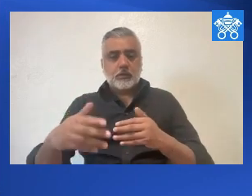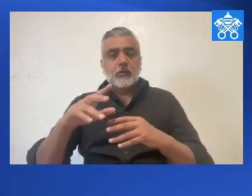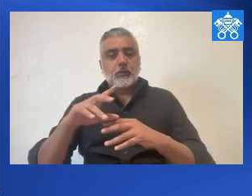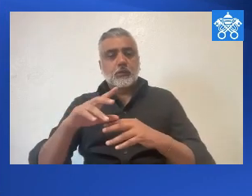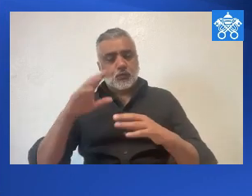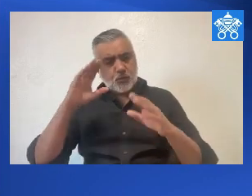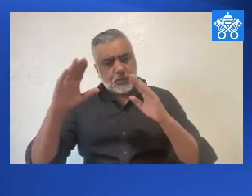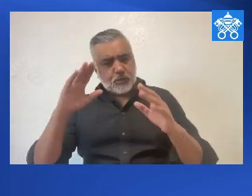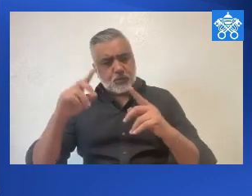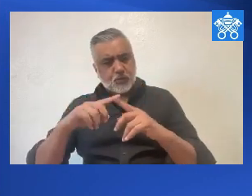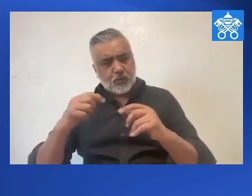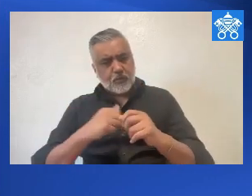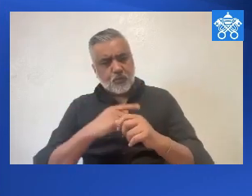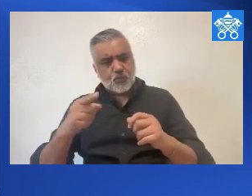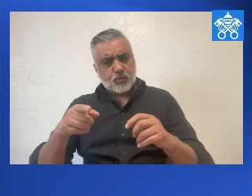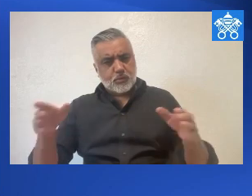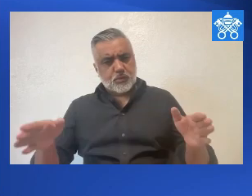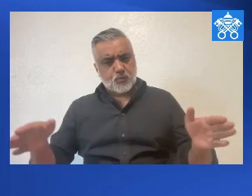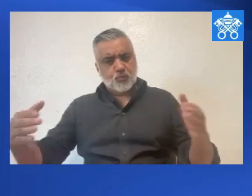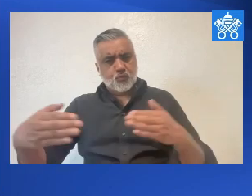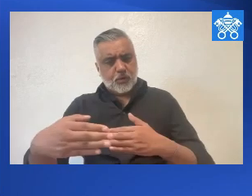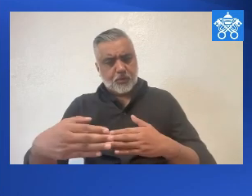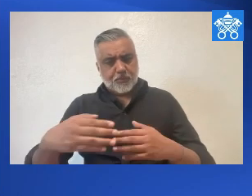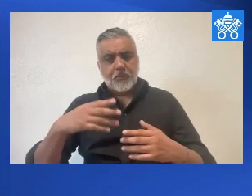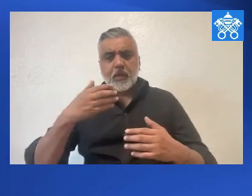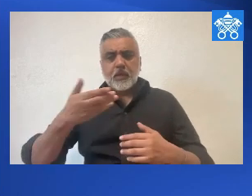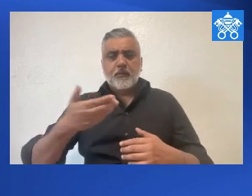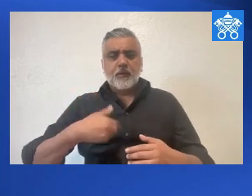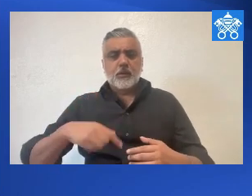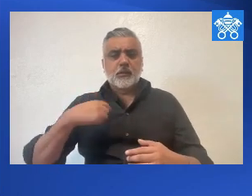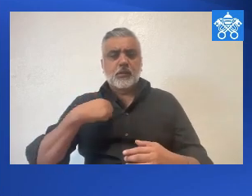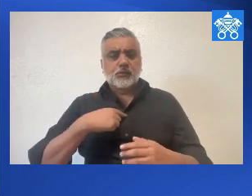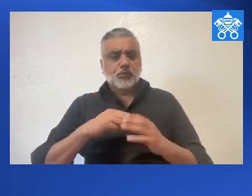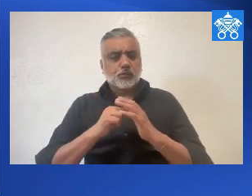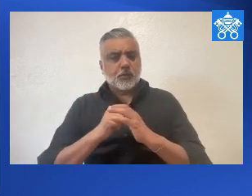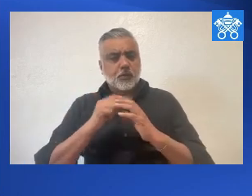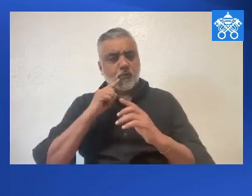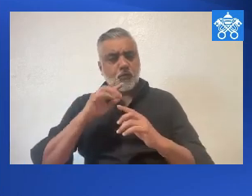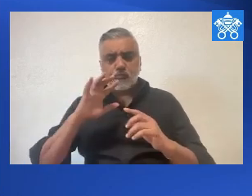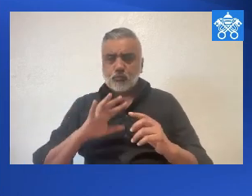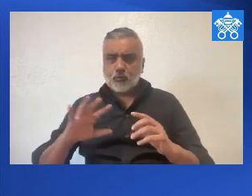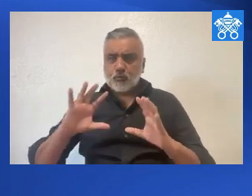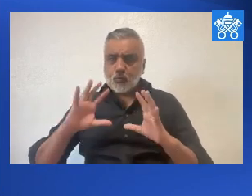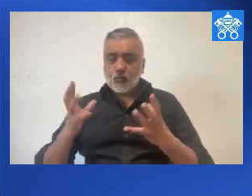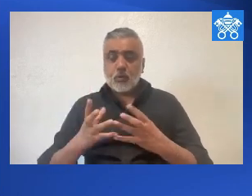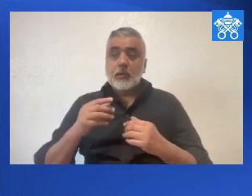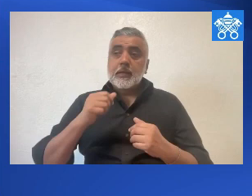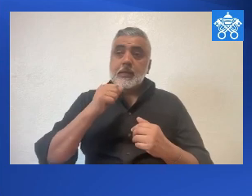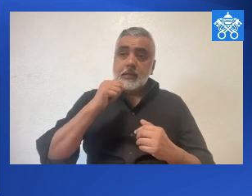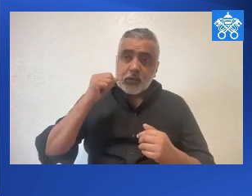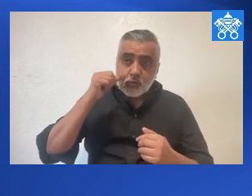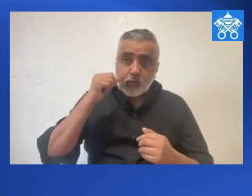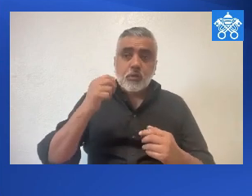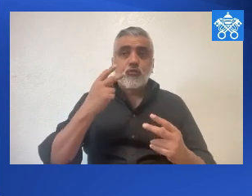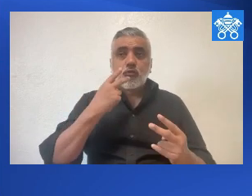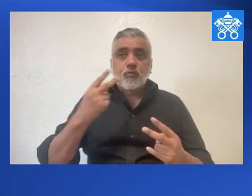Following that, he traditionally offers greetings to all those in the square and invites us to pray for different